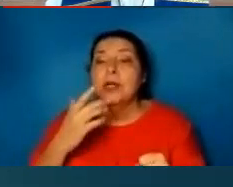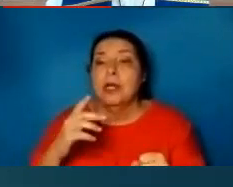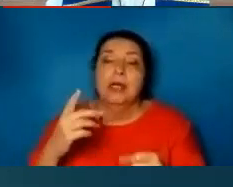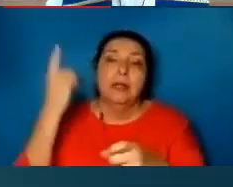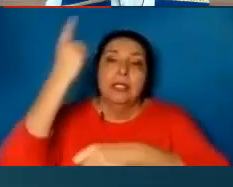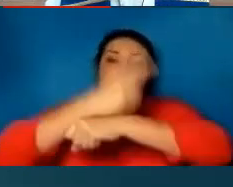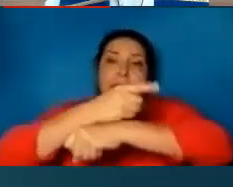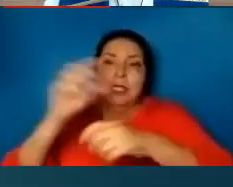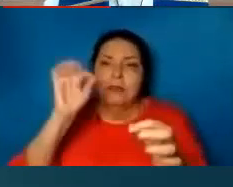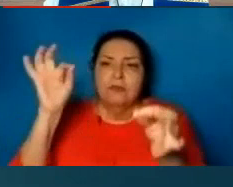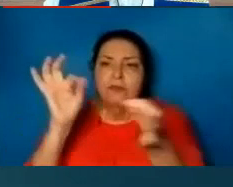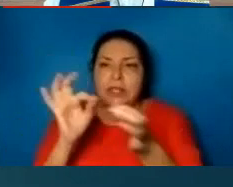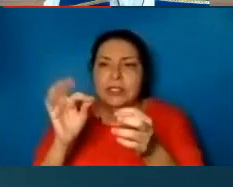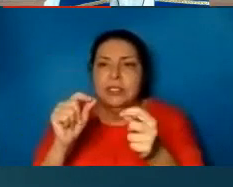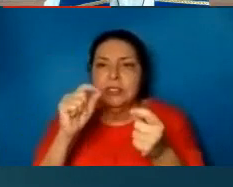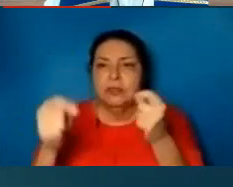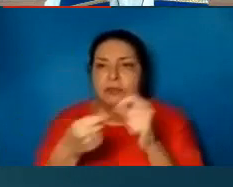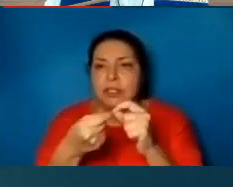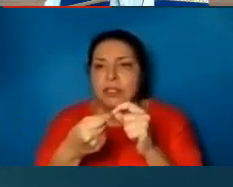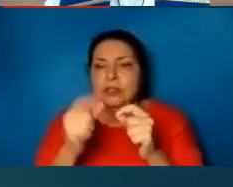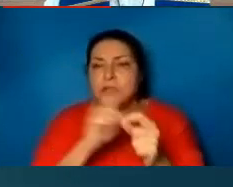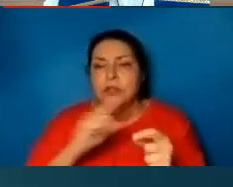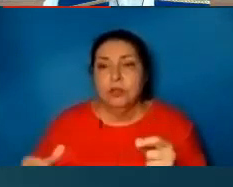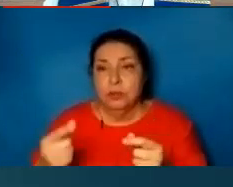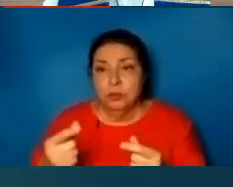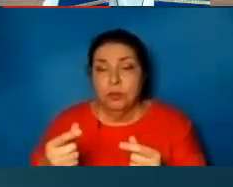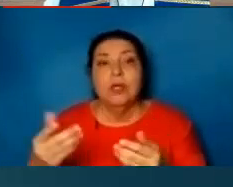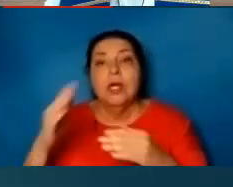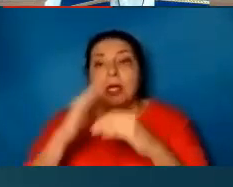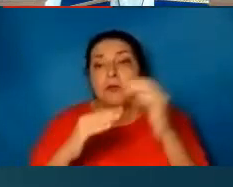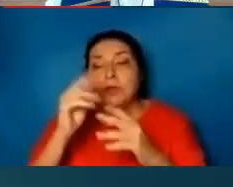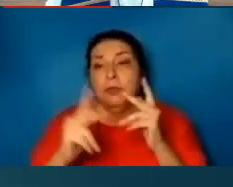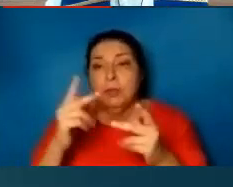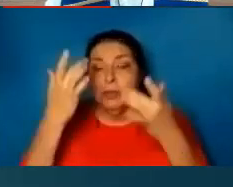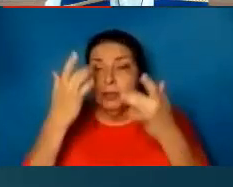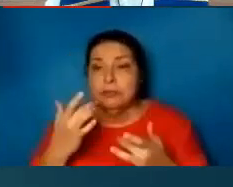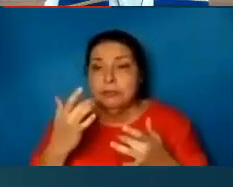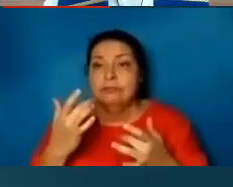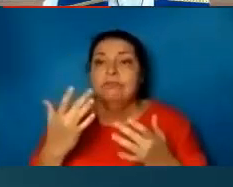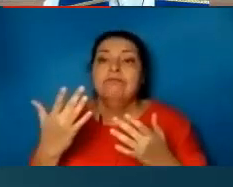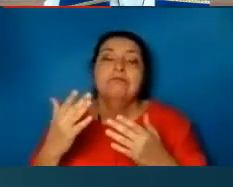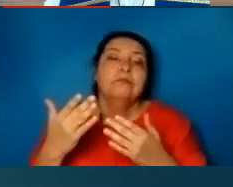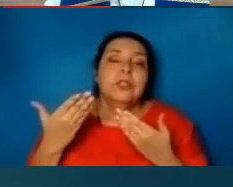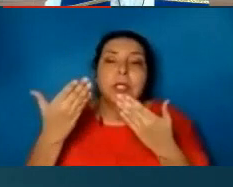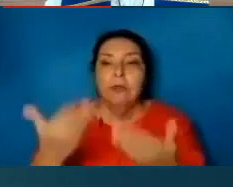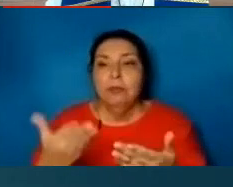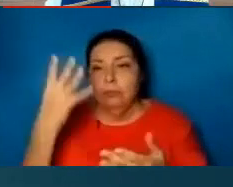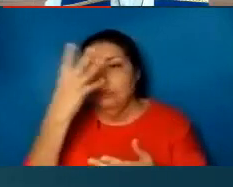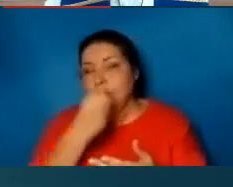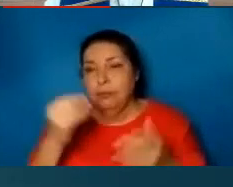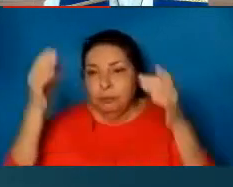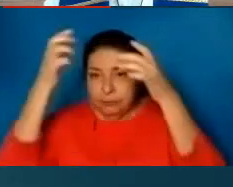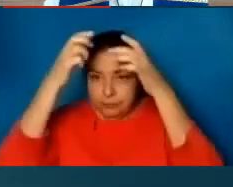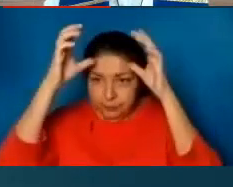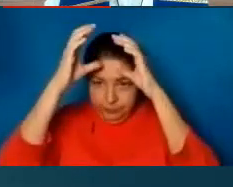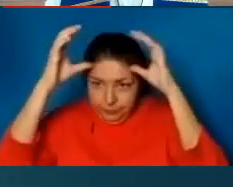To grant to those who mourn in Zion, to give them a beautiful headdress